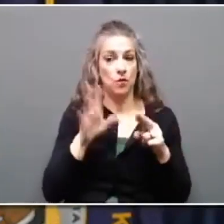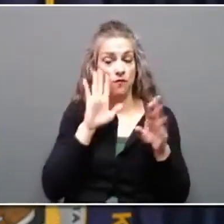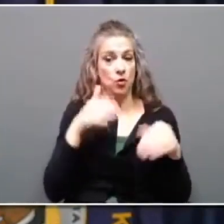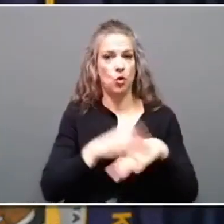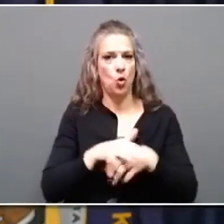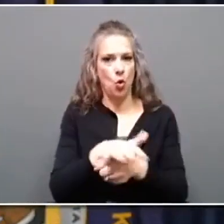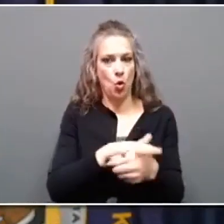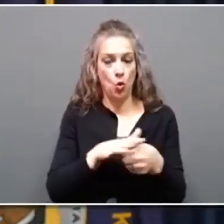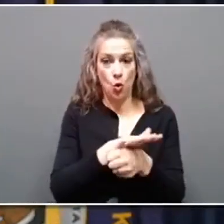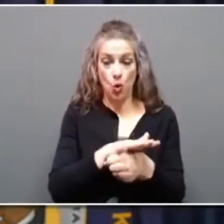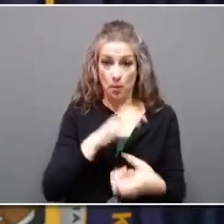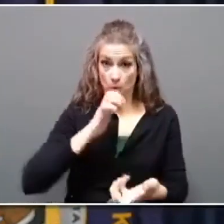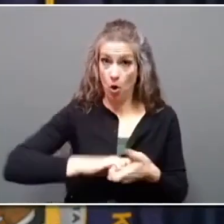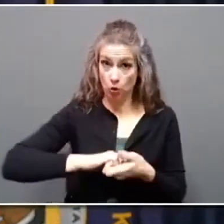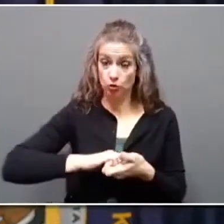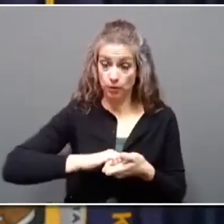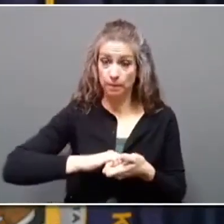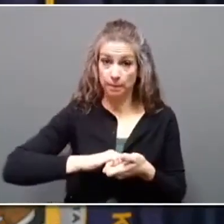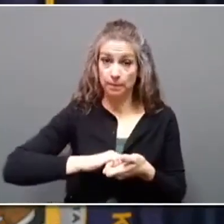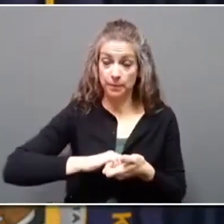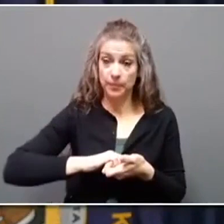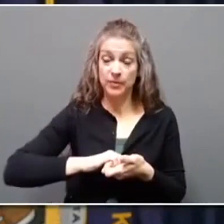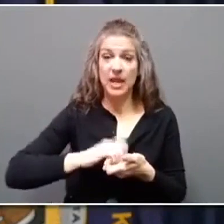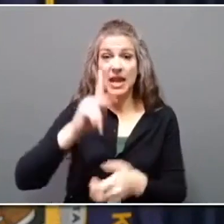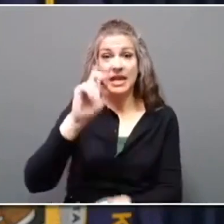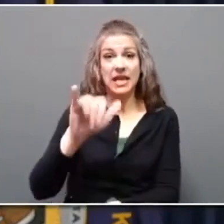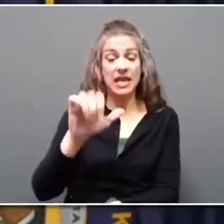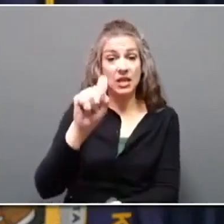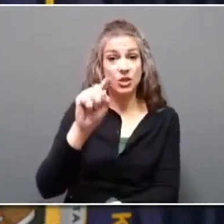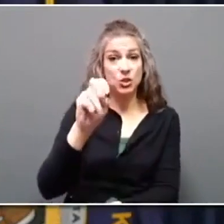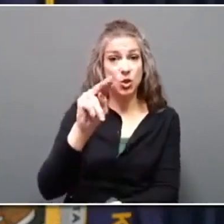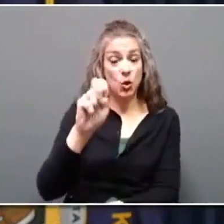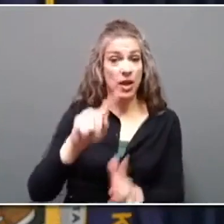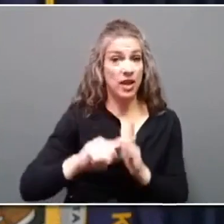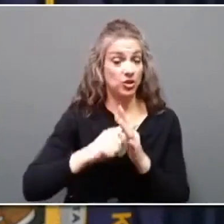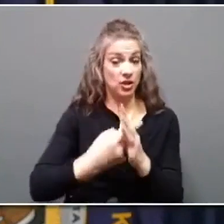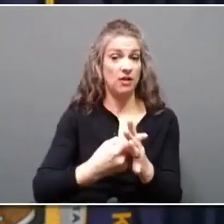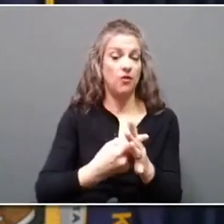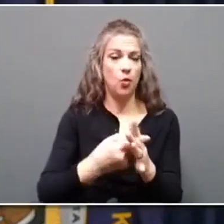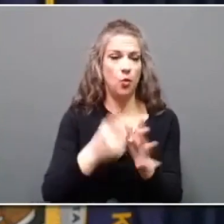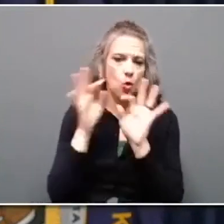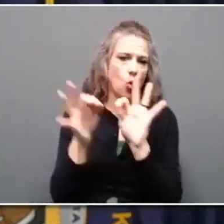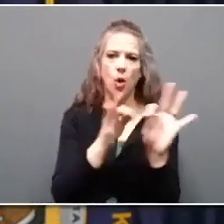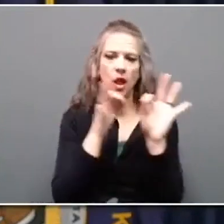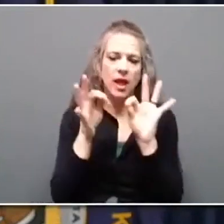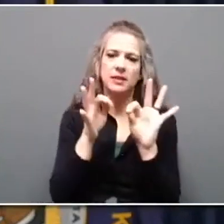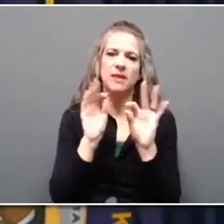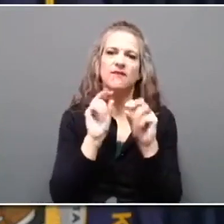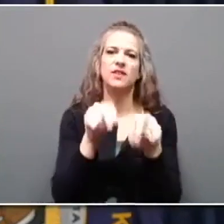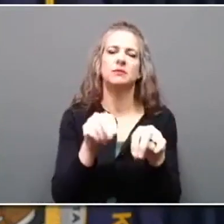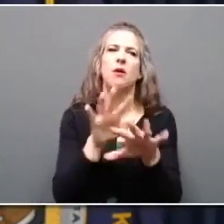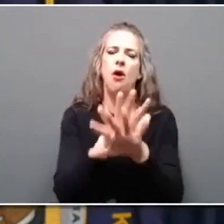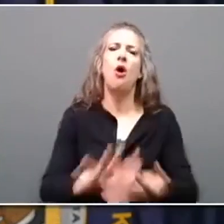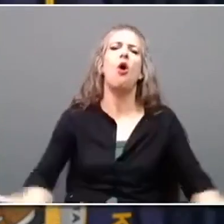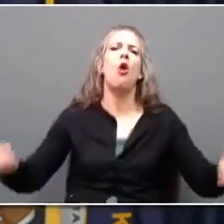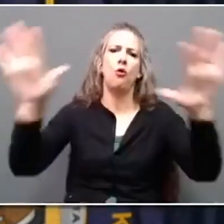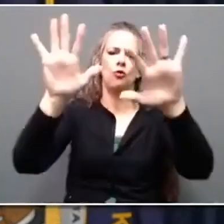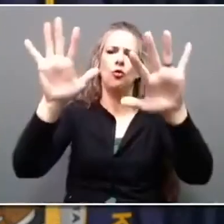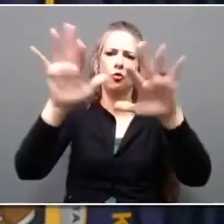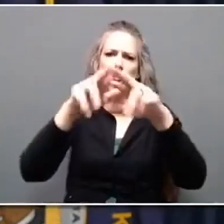and the Keystone Initiative will coordinate investments across the region to support communities,